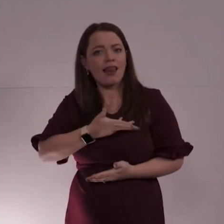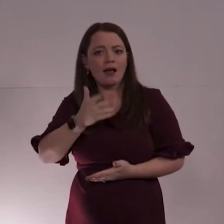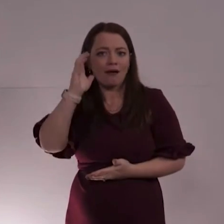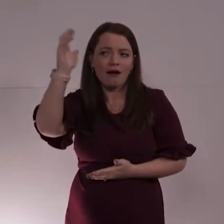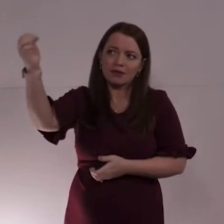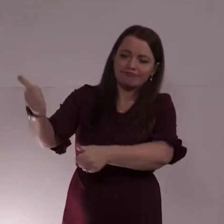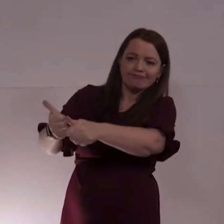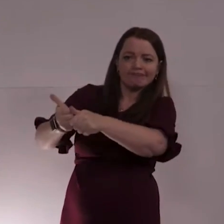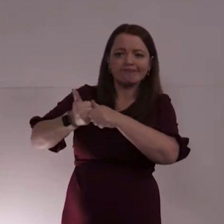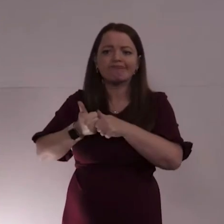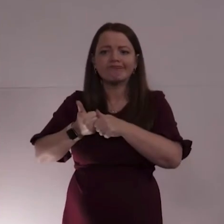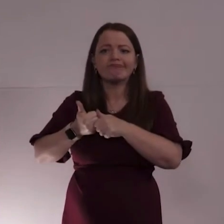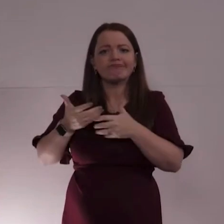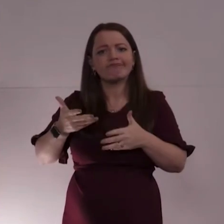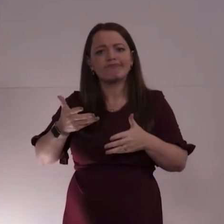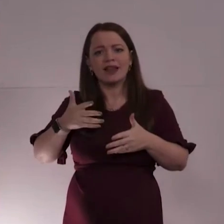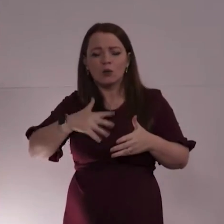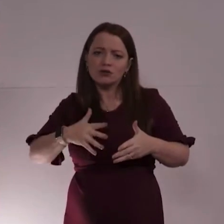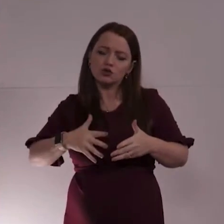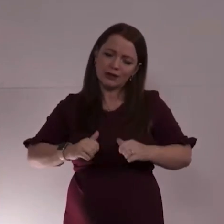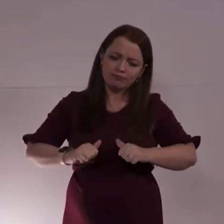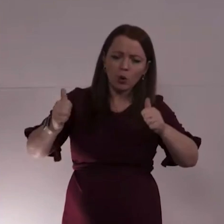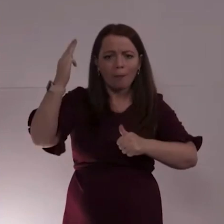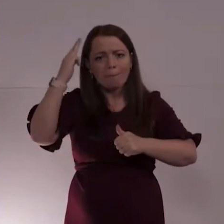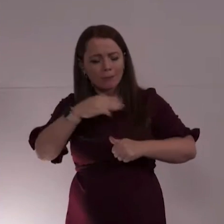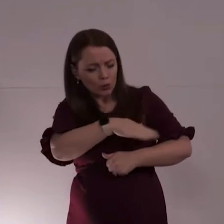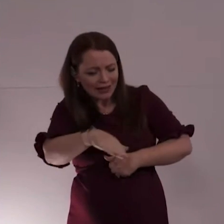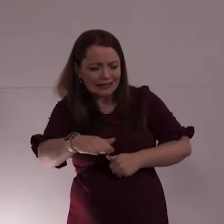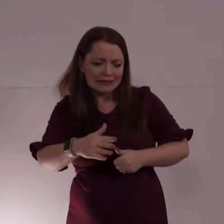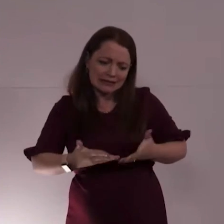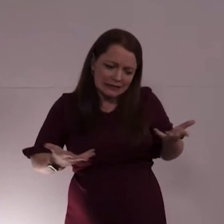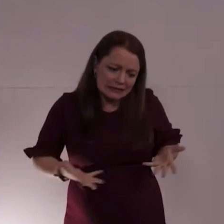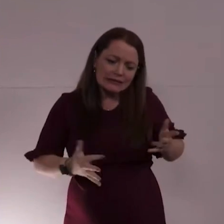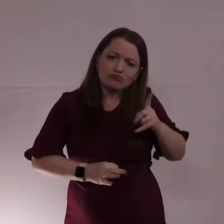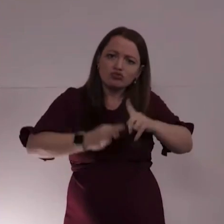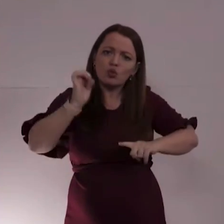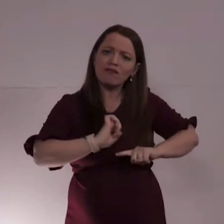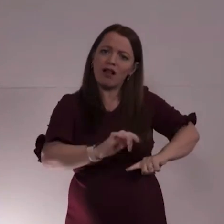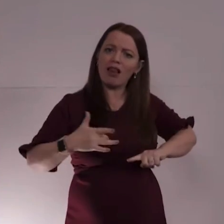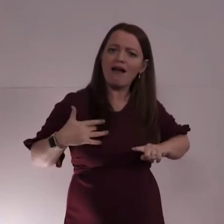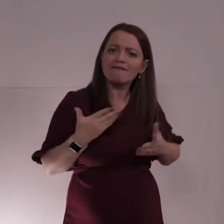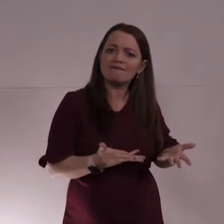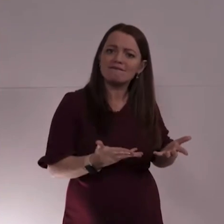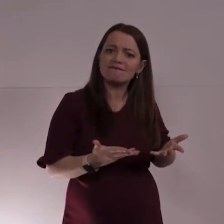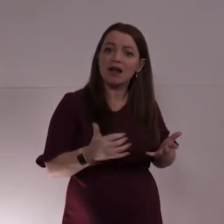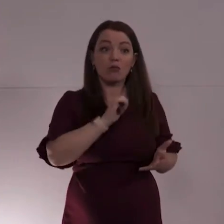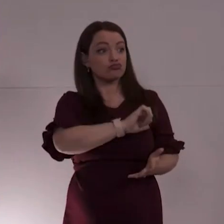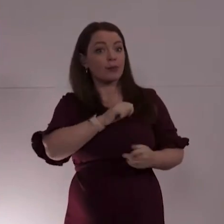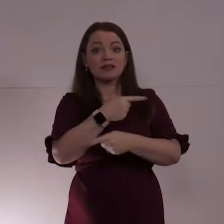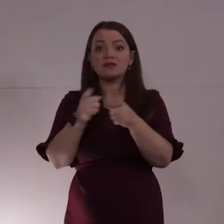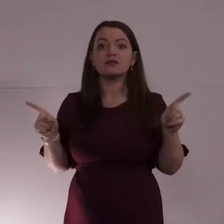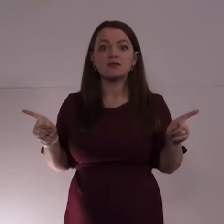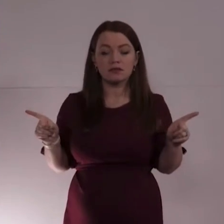was on my side when I wanted to be a good mum to my kids and improve their lives. And I promise you this conference